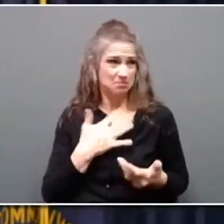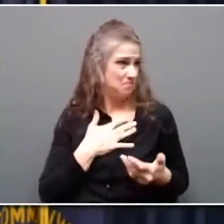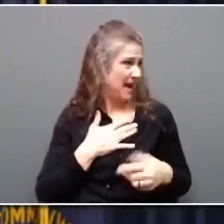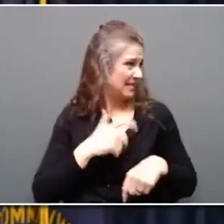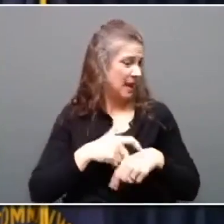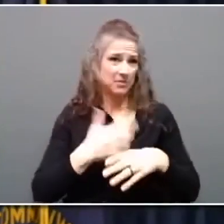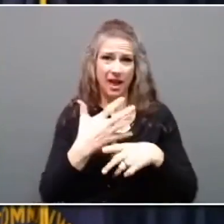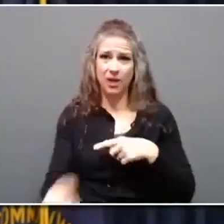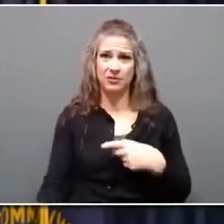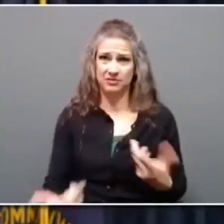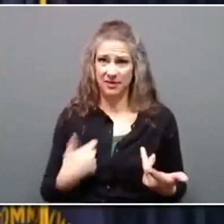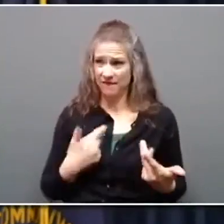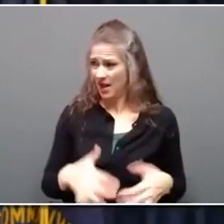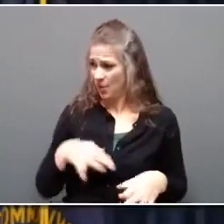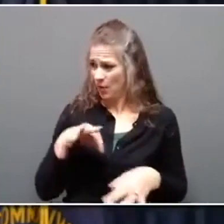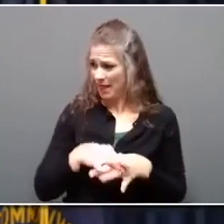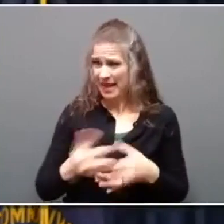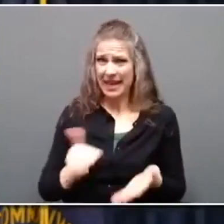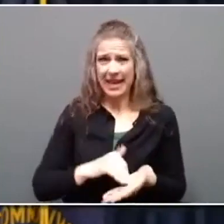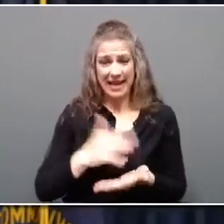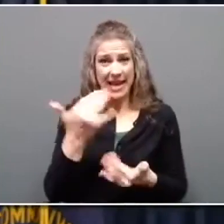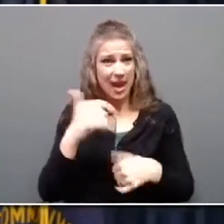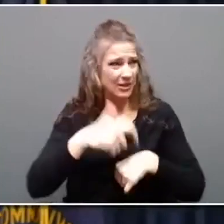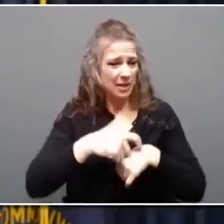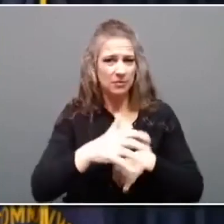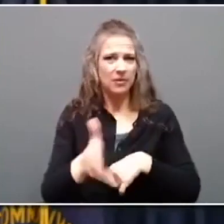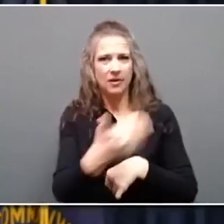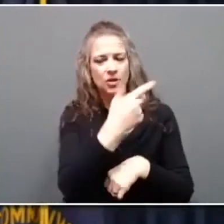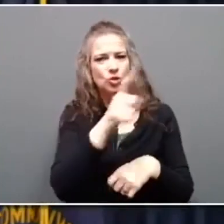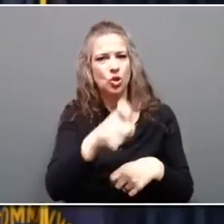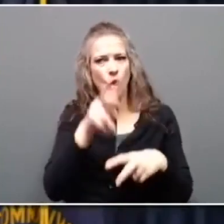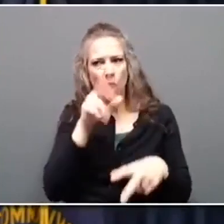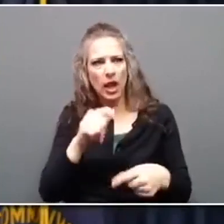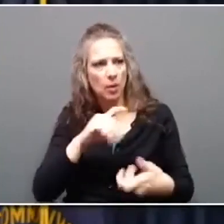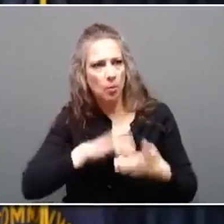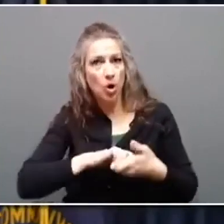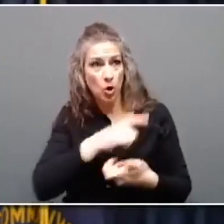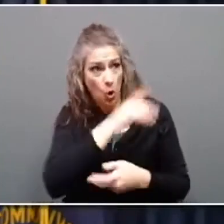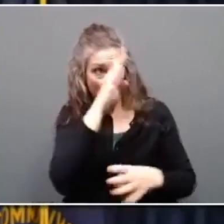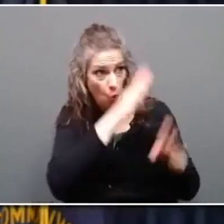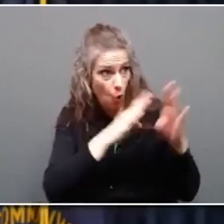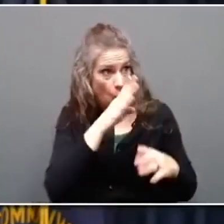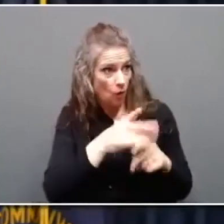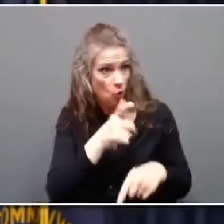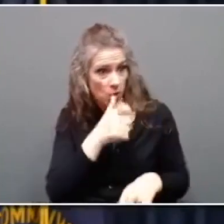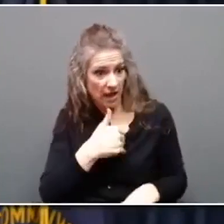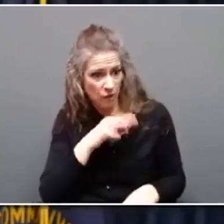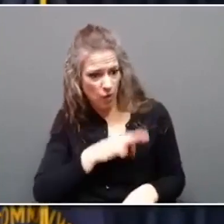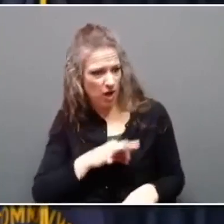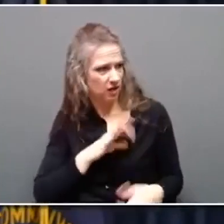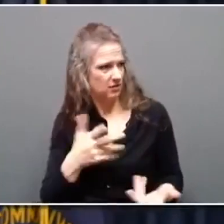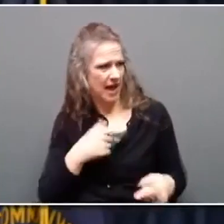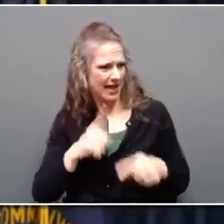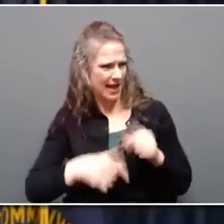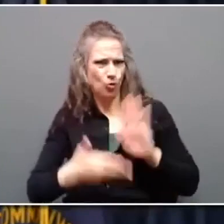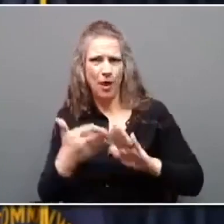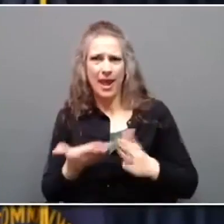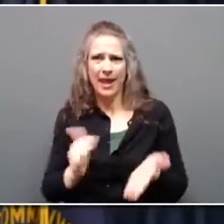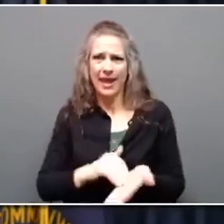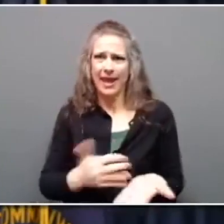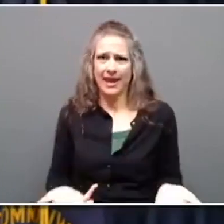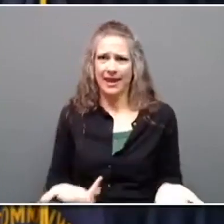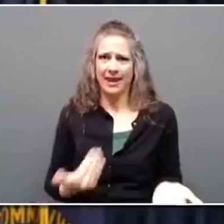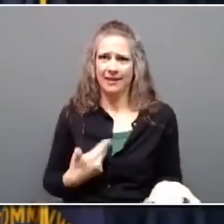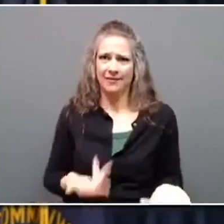the time where we ought to be talking about the things we can do together, and if they're worried about somebody getting credit, I can't run again. So this is the time to get